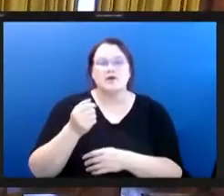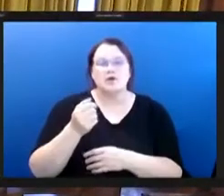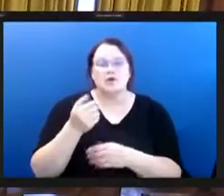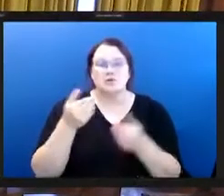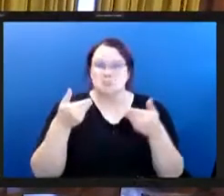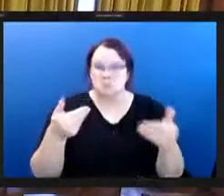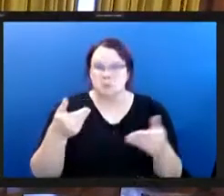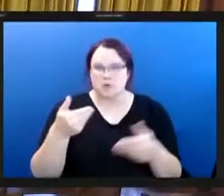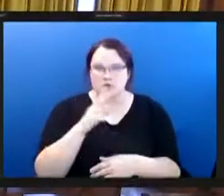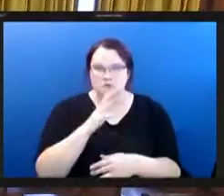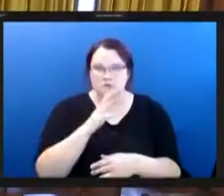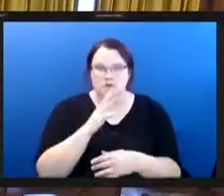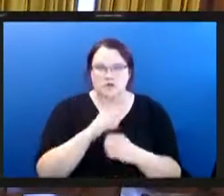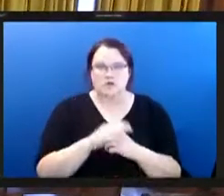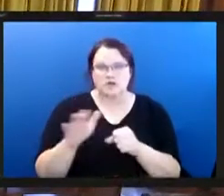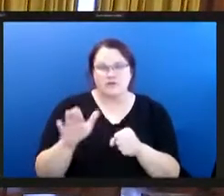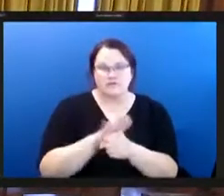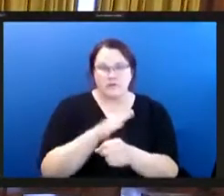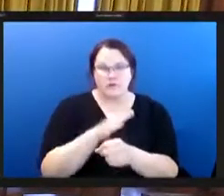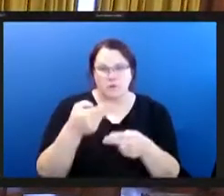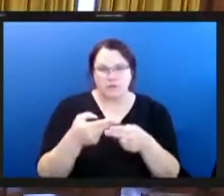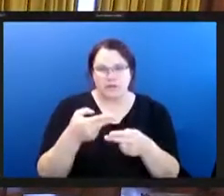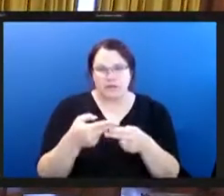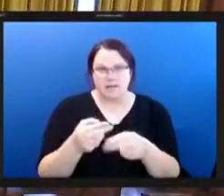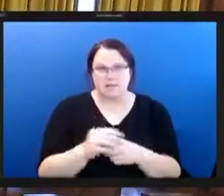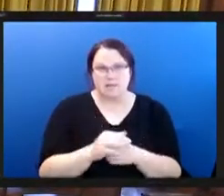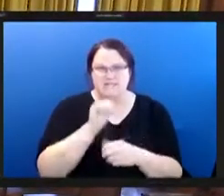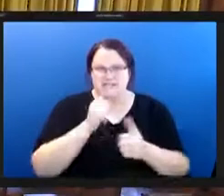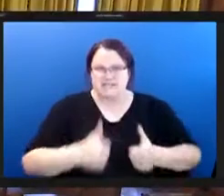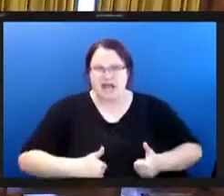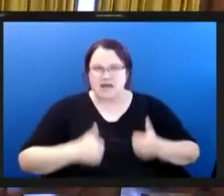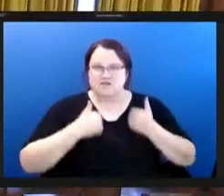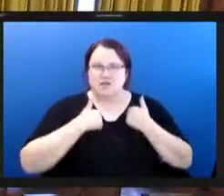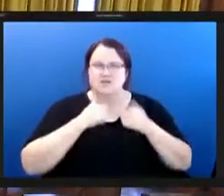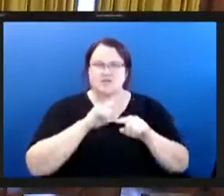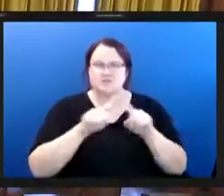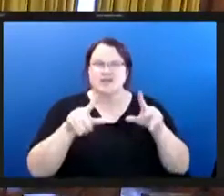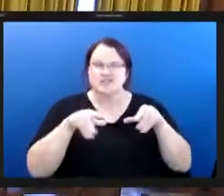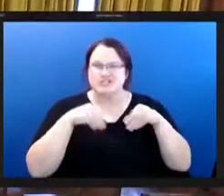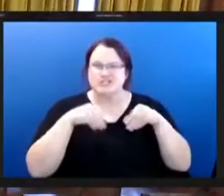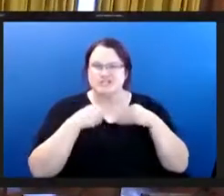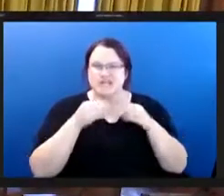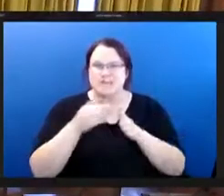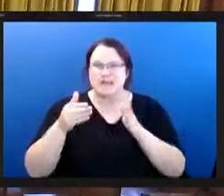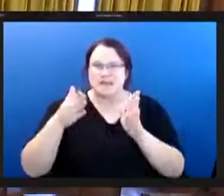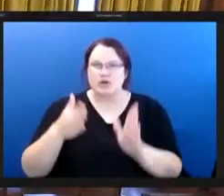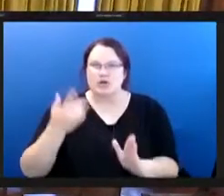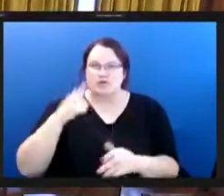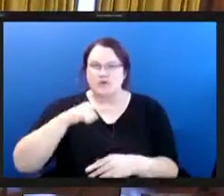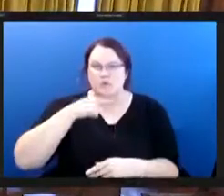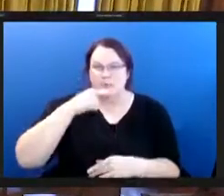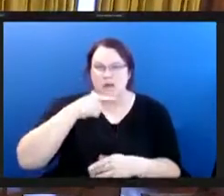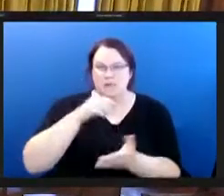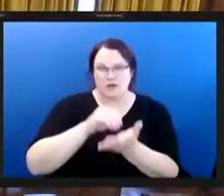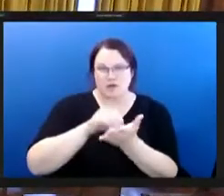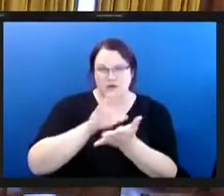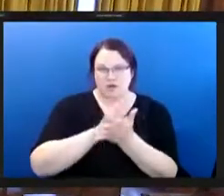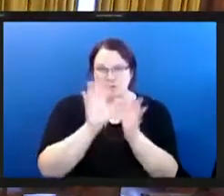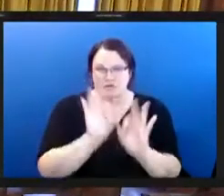giving your full name and it says address here but i think we also accept just neighborhood for the public record that's important